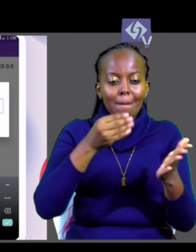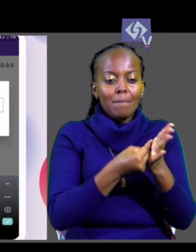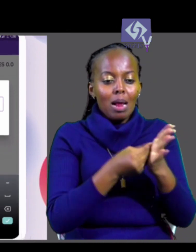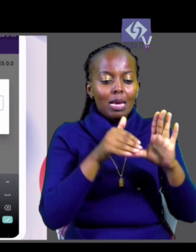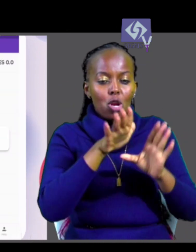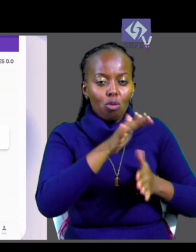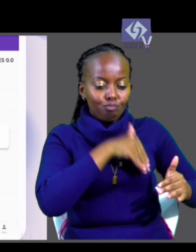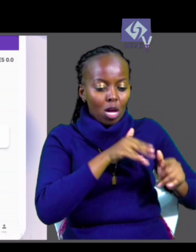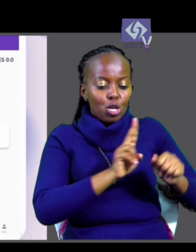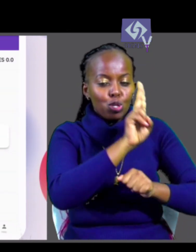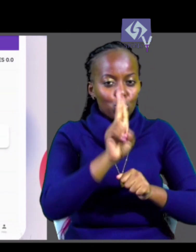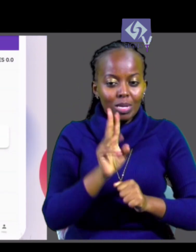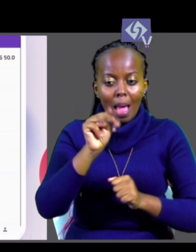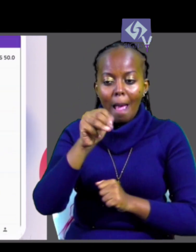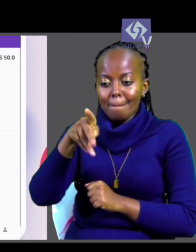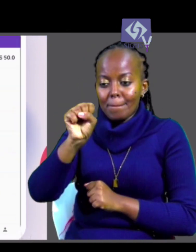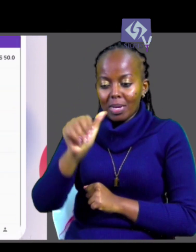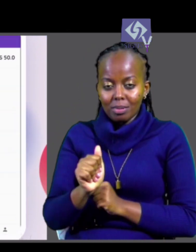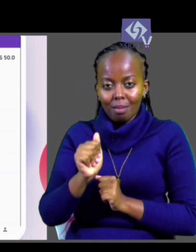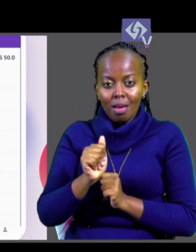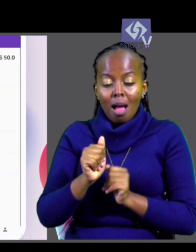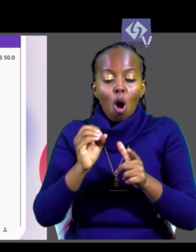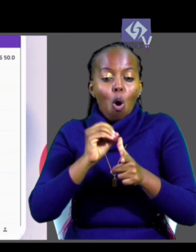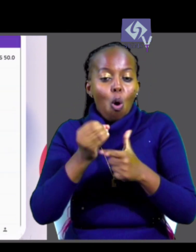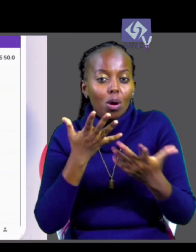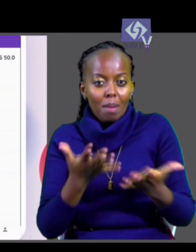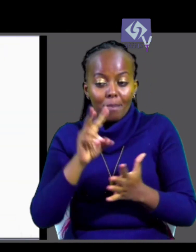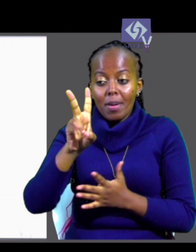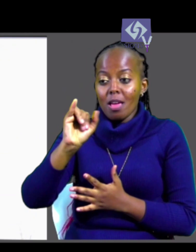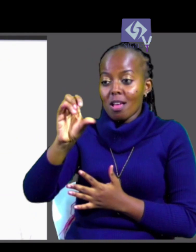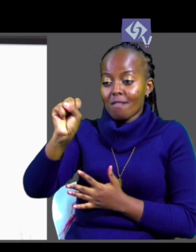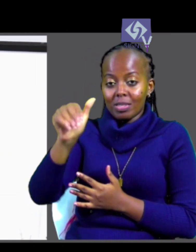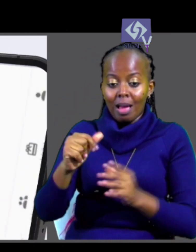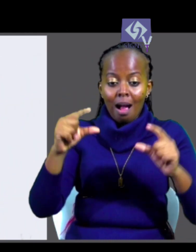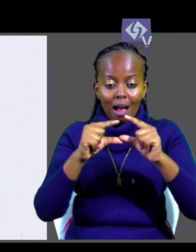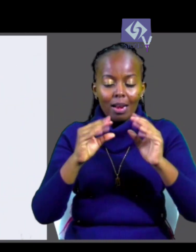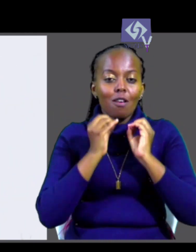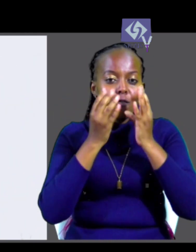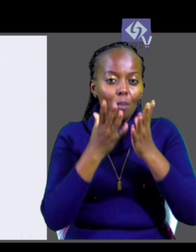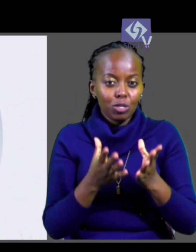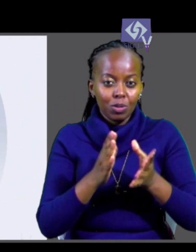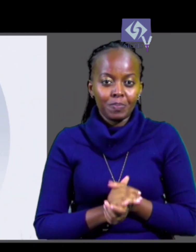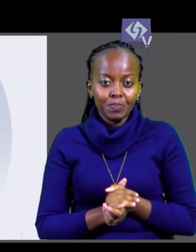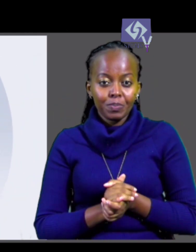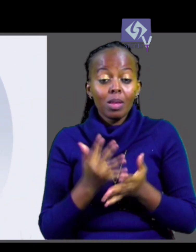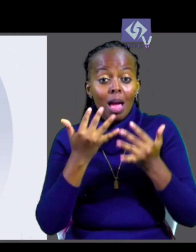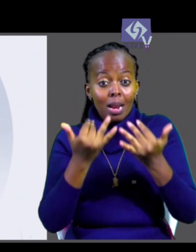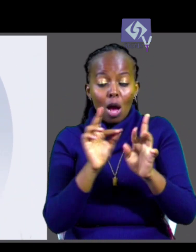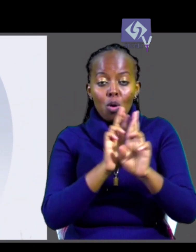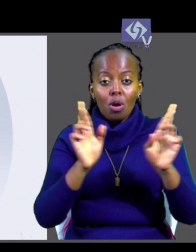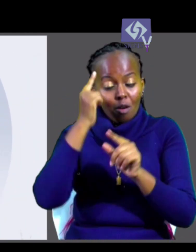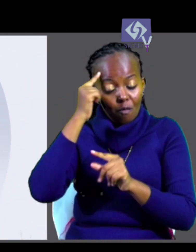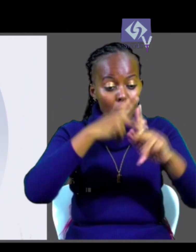but now with assist all you find that now a deaf person has a choice to when they can go